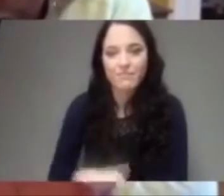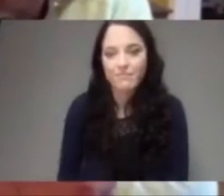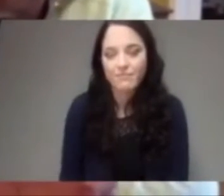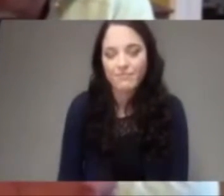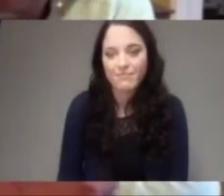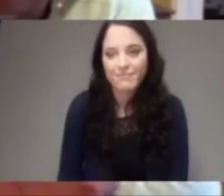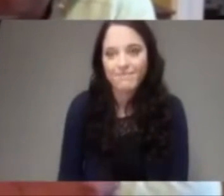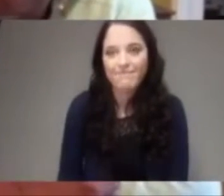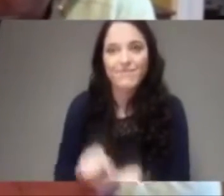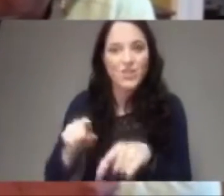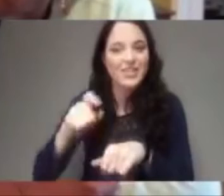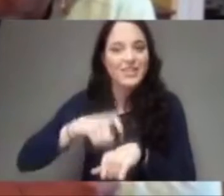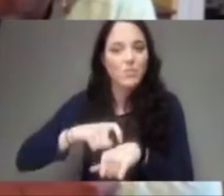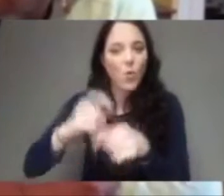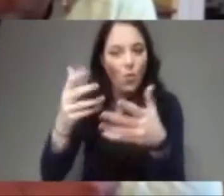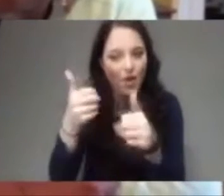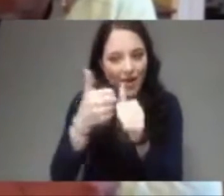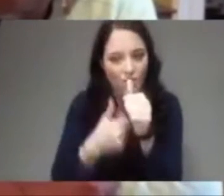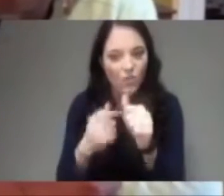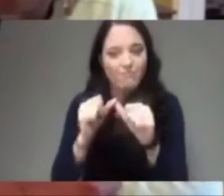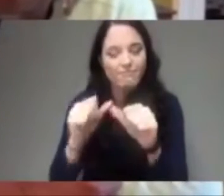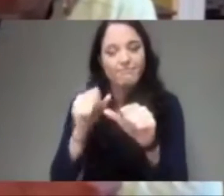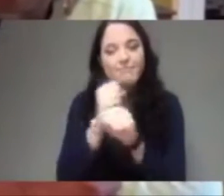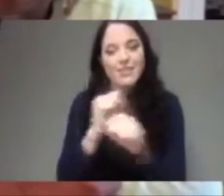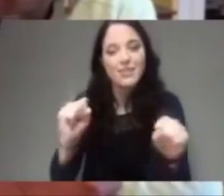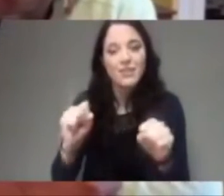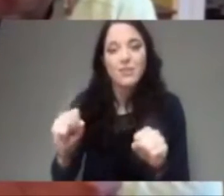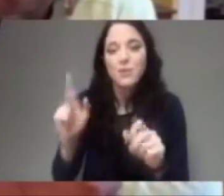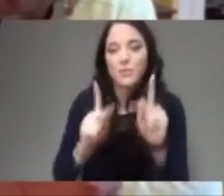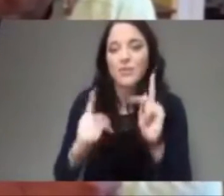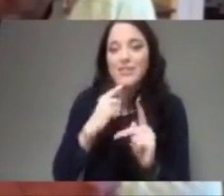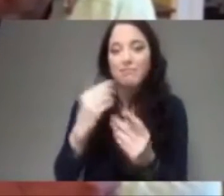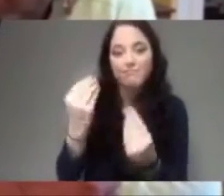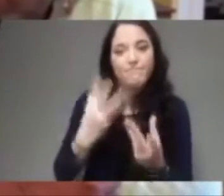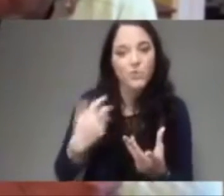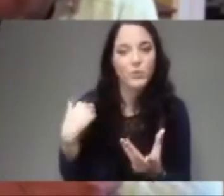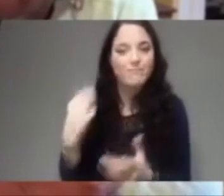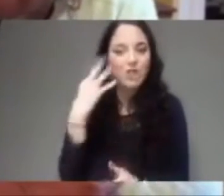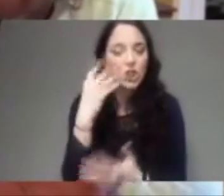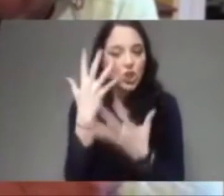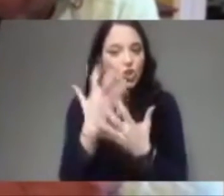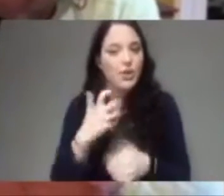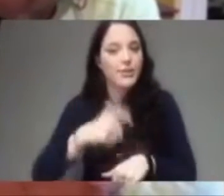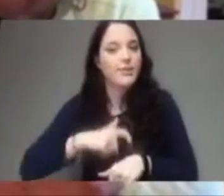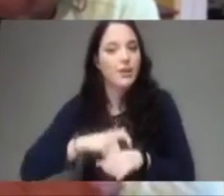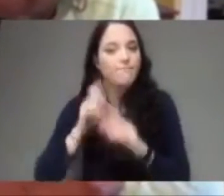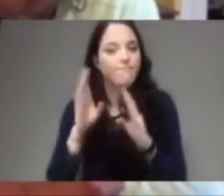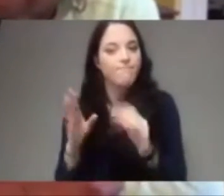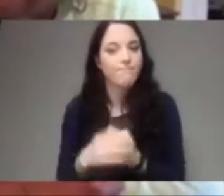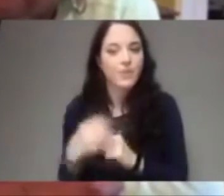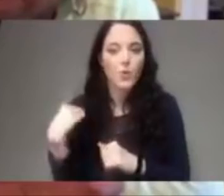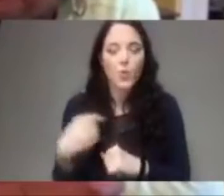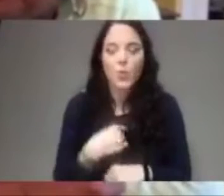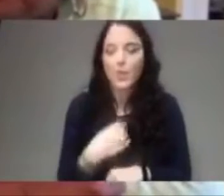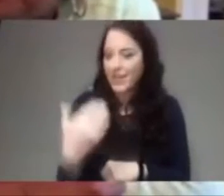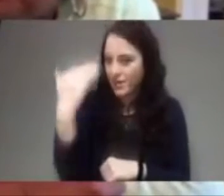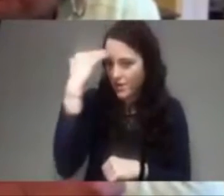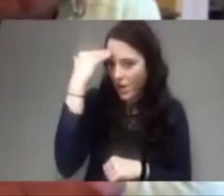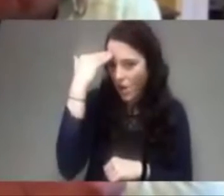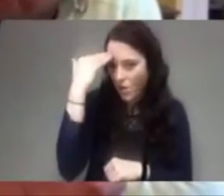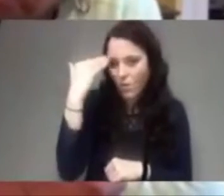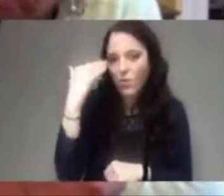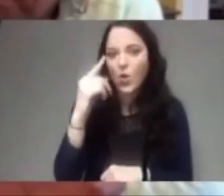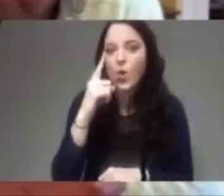during this time, I want everybody to be safe. They're we're going through a dark time. As long as we know who and